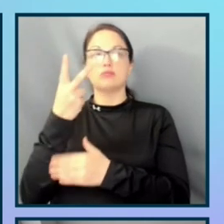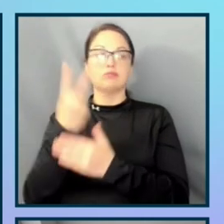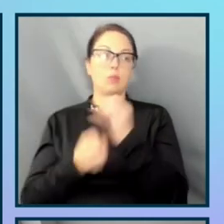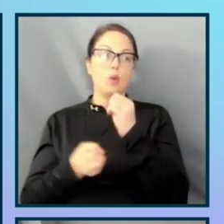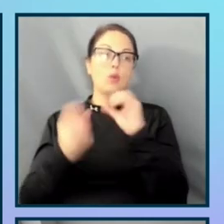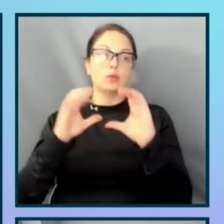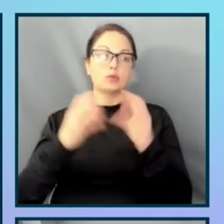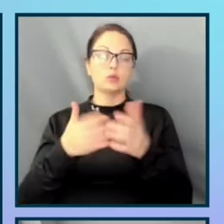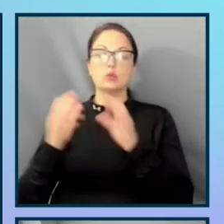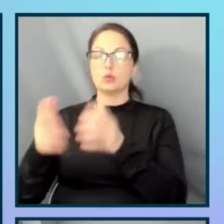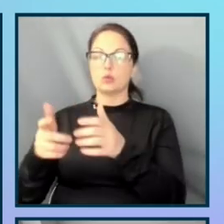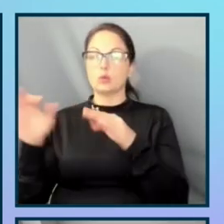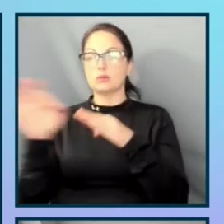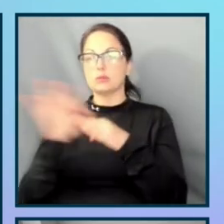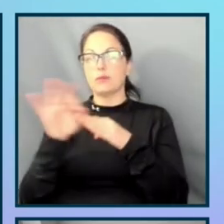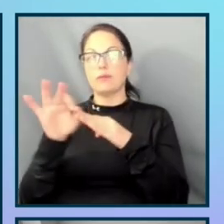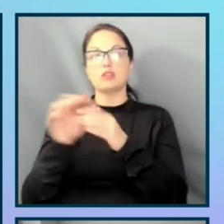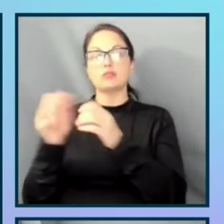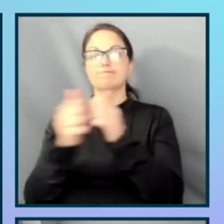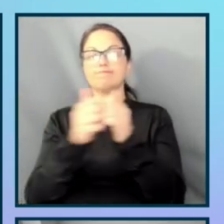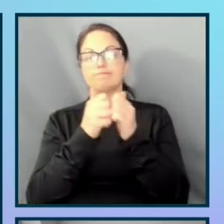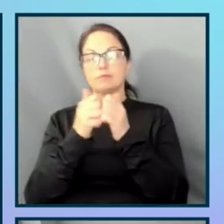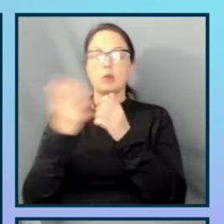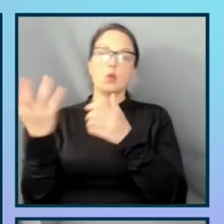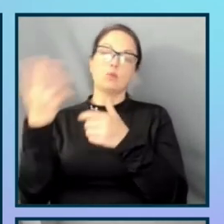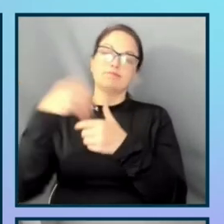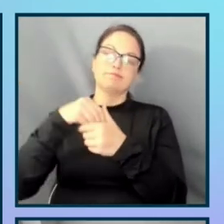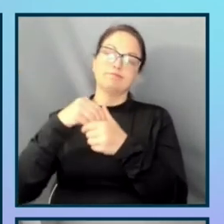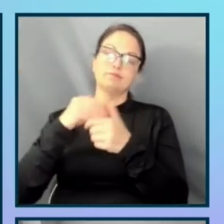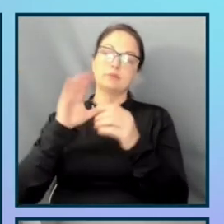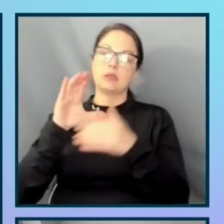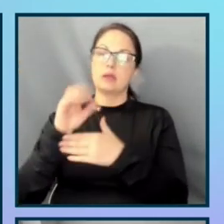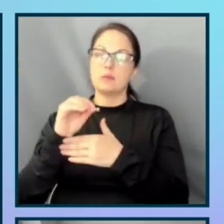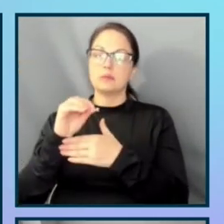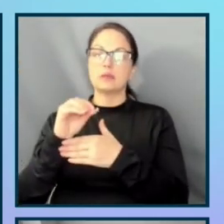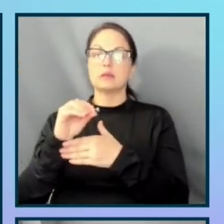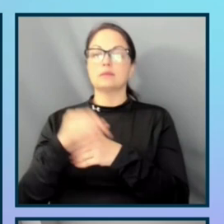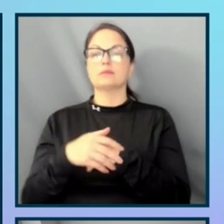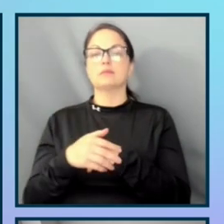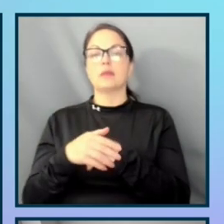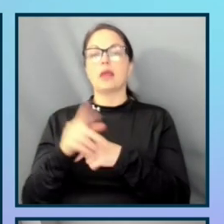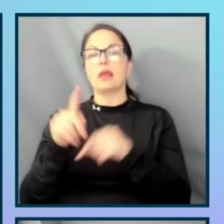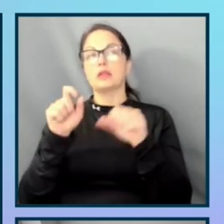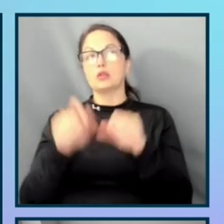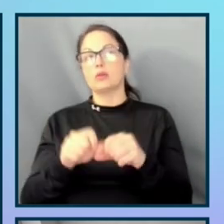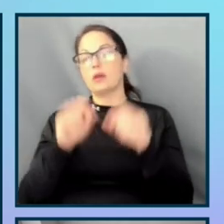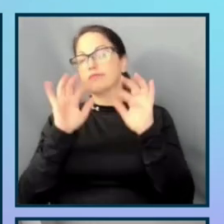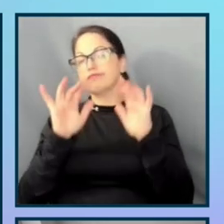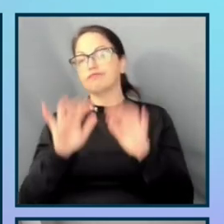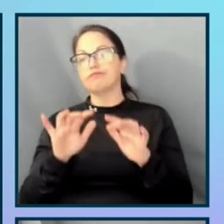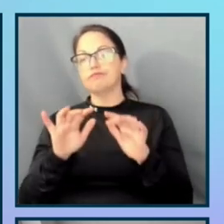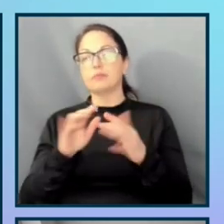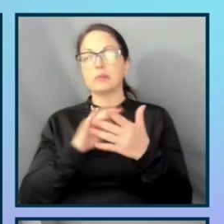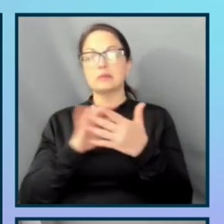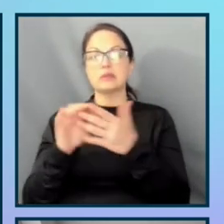We can quantify employee needs. And you know, you can do this by running a quick study with IT and HR.